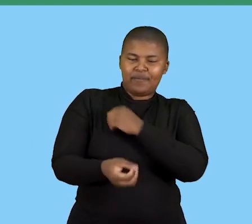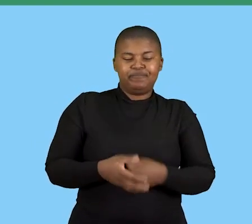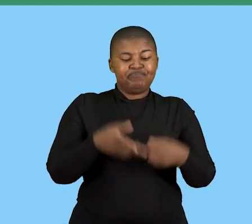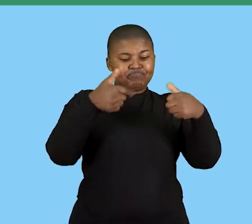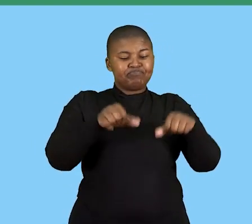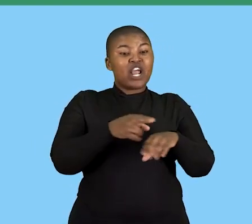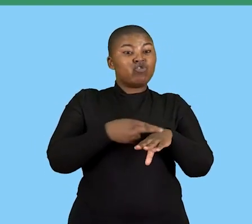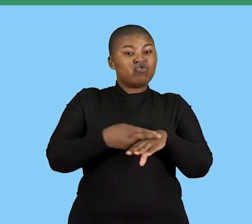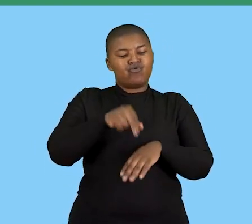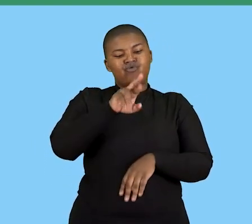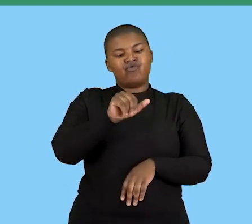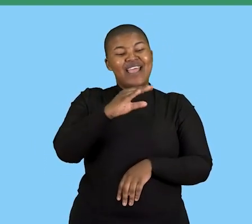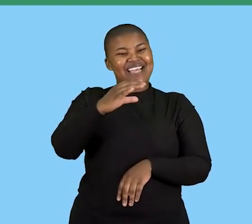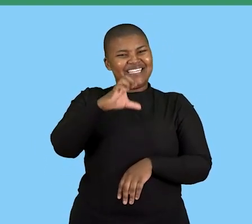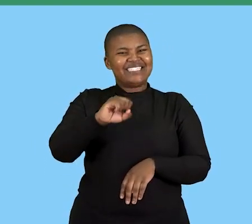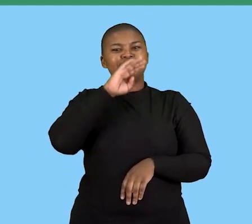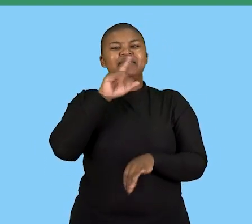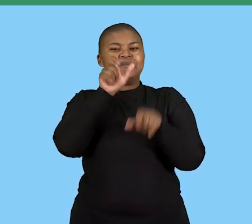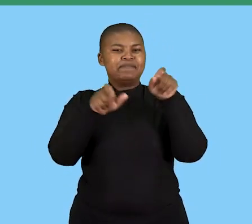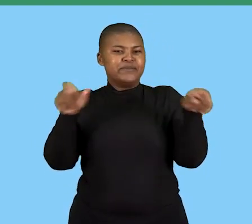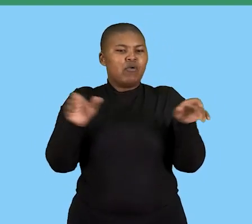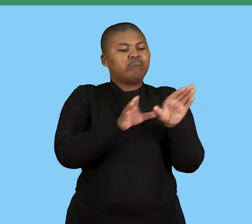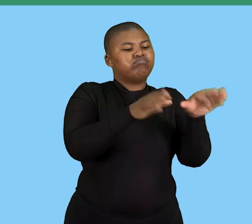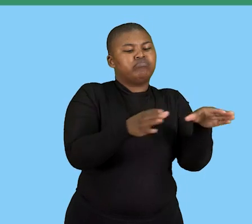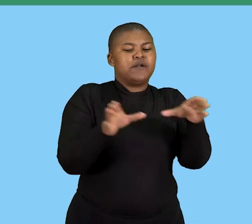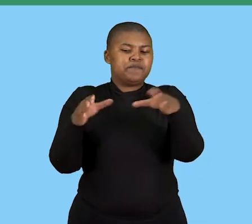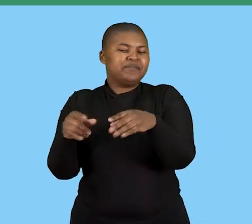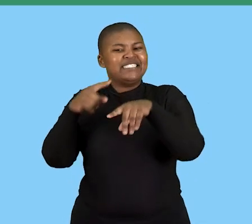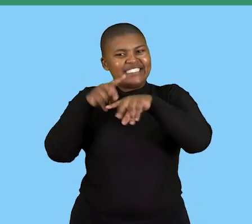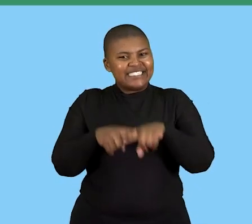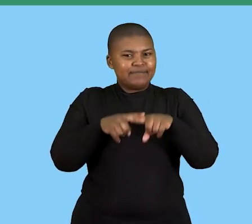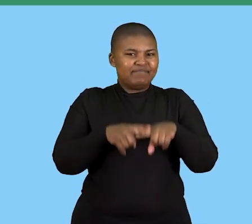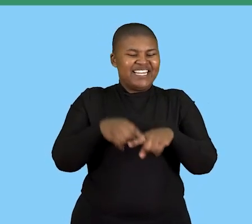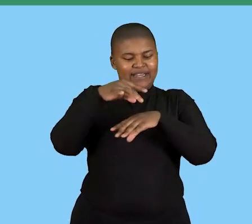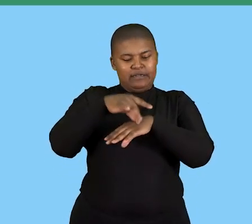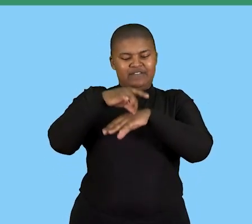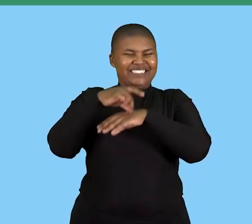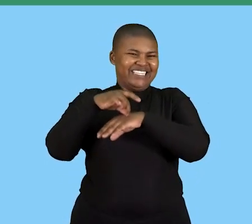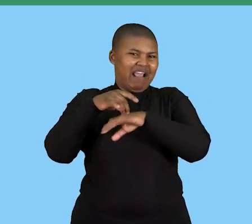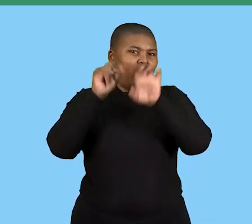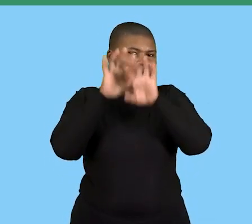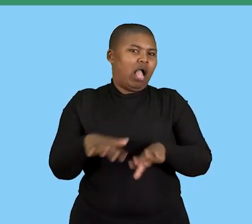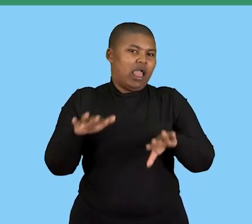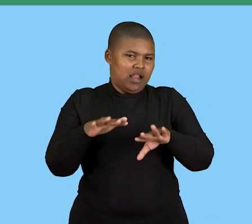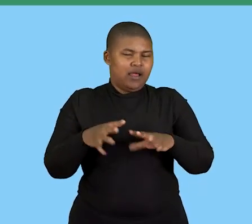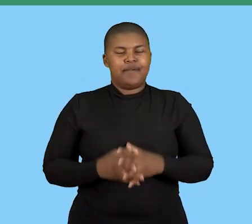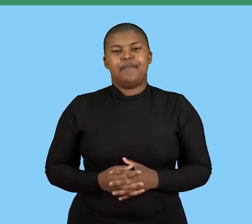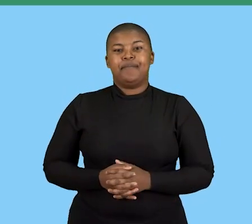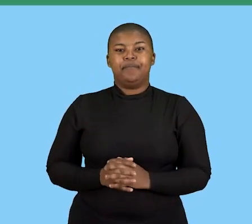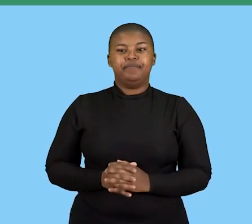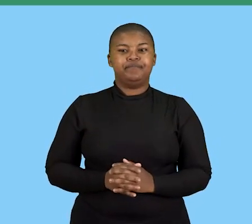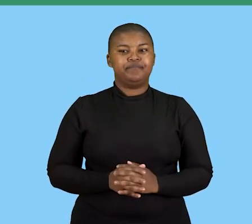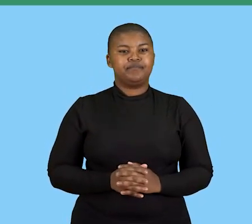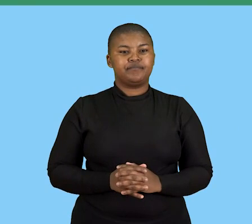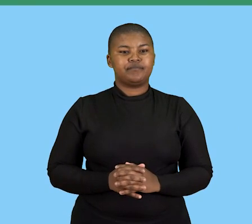term race, which refers to the classification of people according to their physical difference. For example, the color of